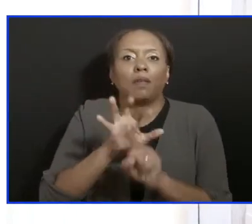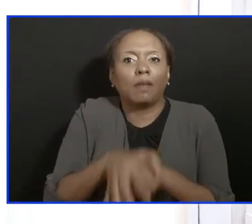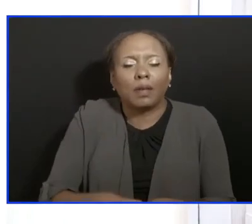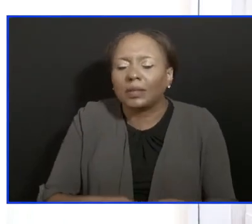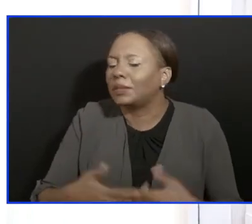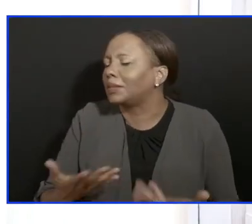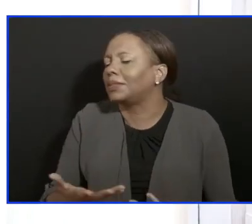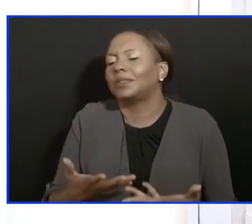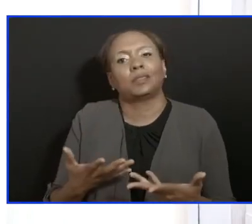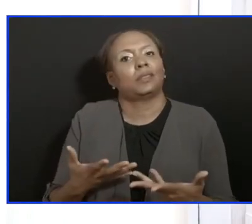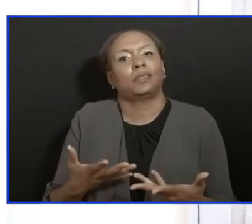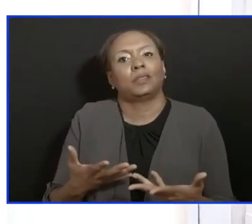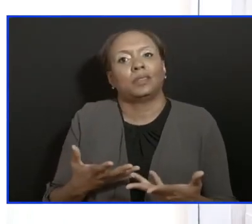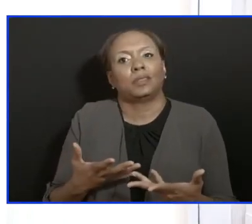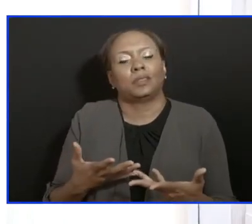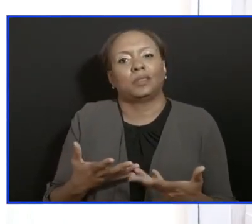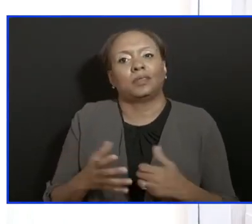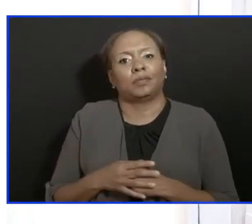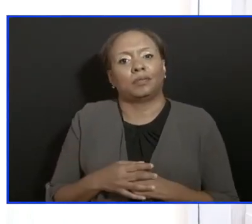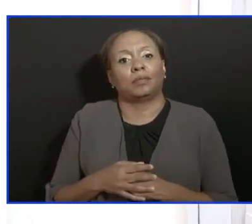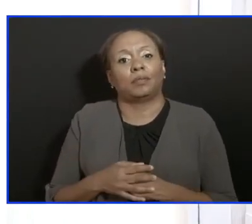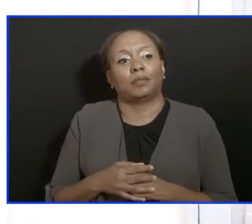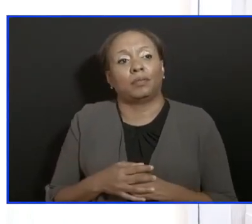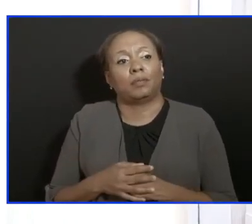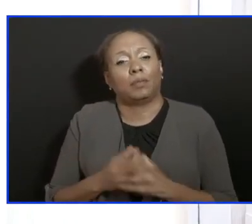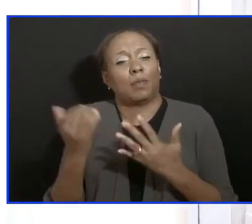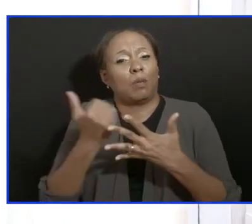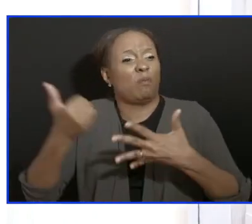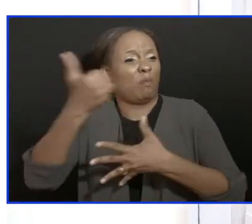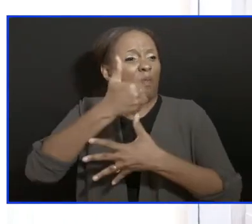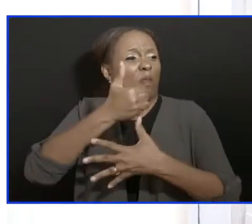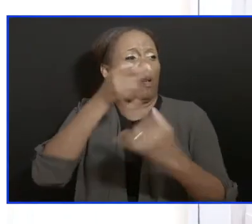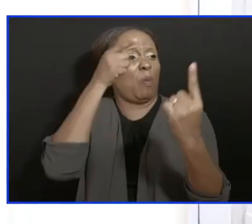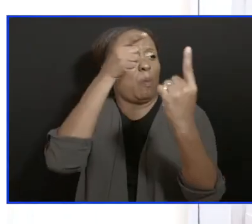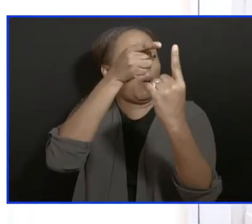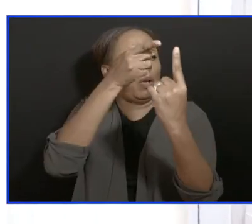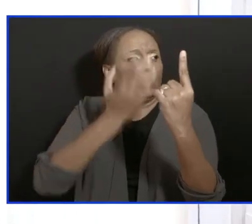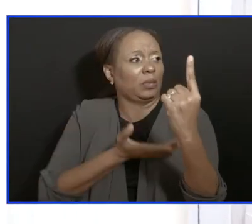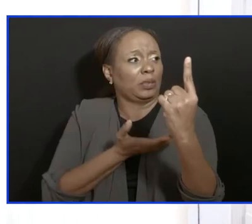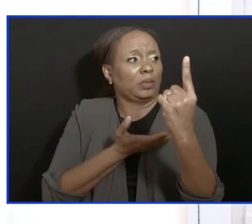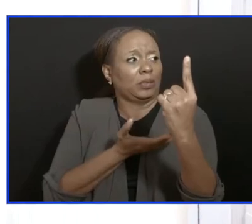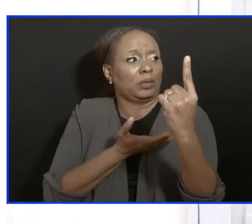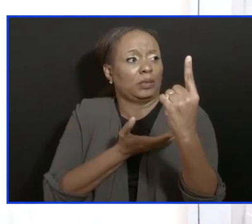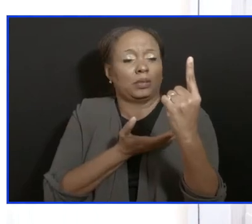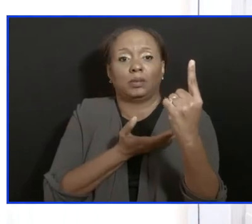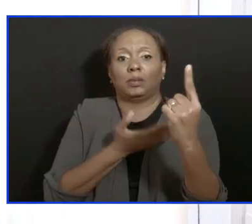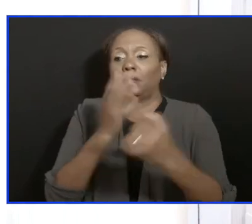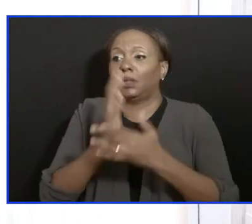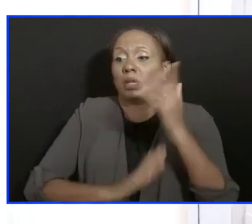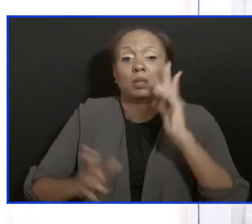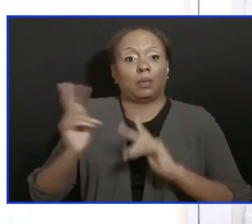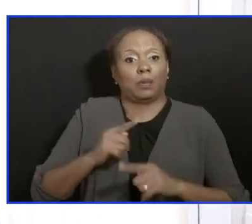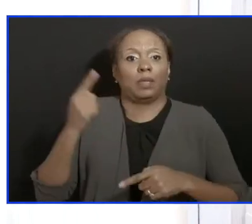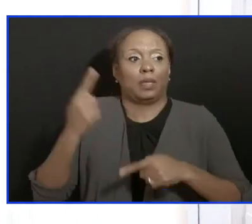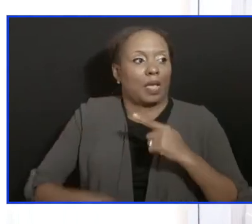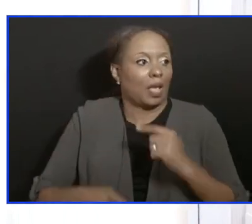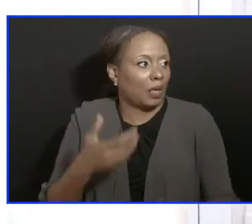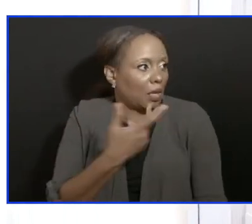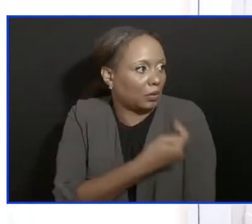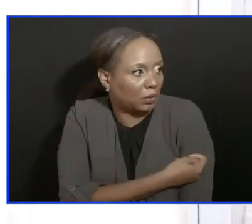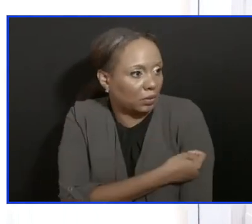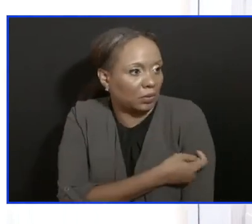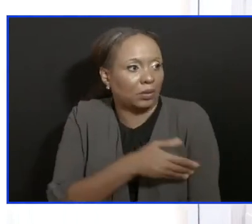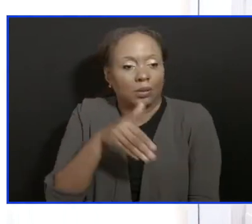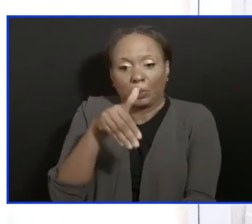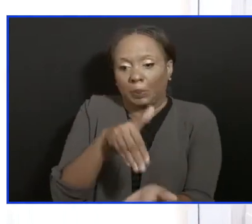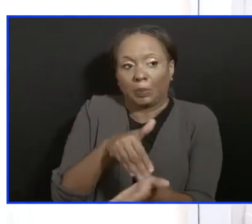again. The bottom line is, is that for whatever reason, there are people who cannot take it either because of medical